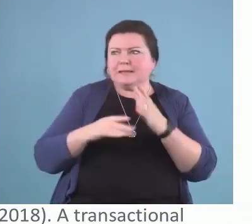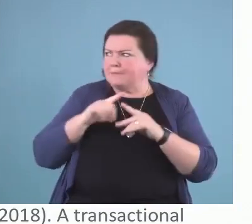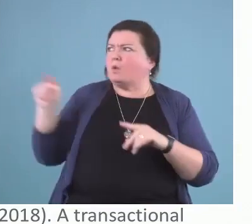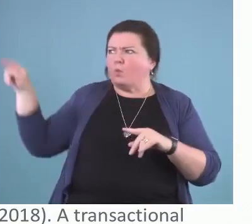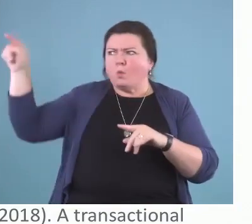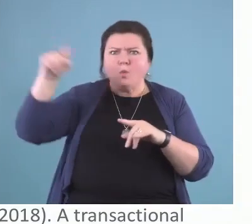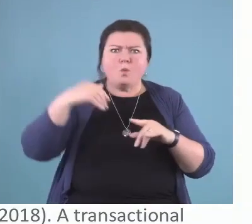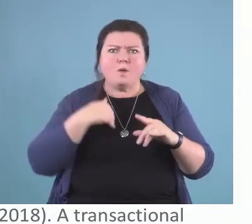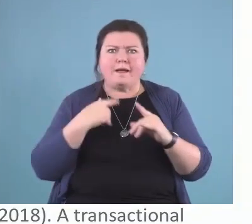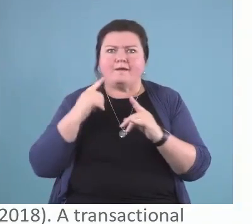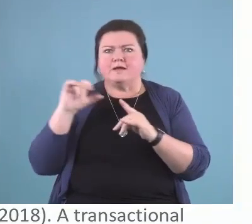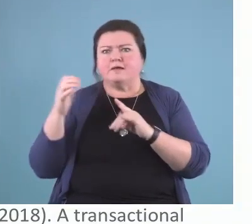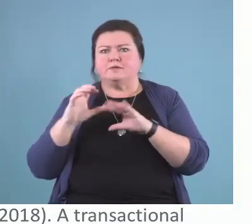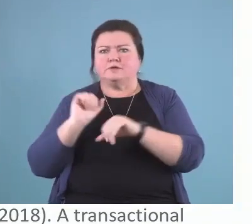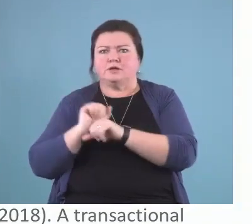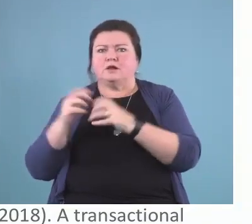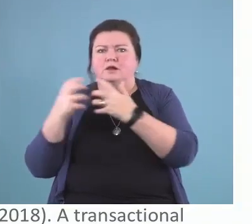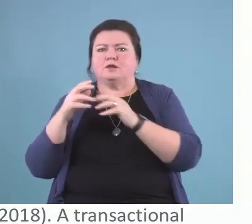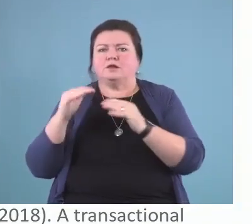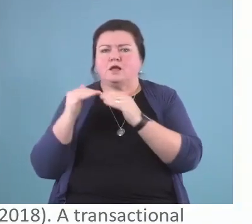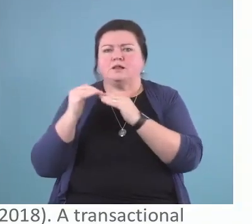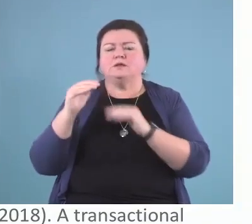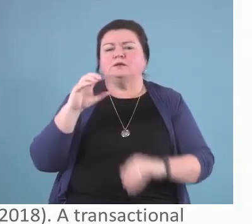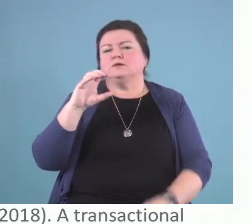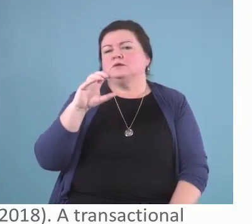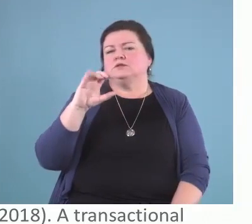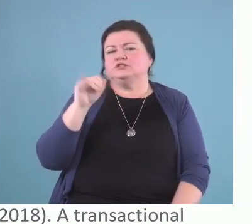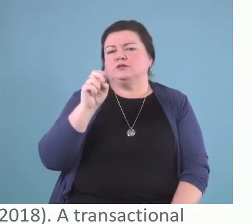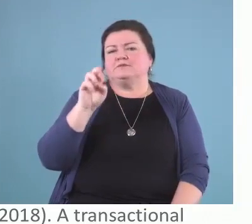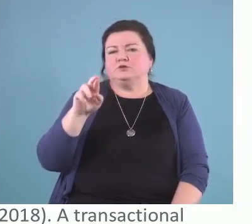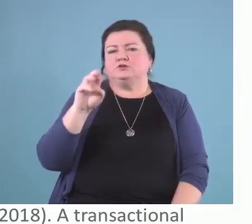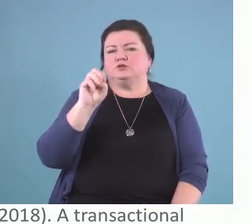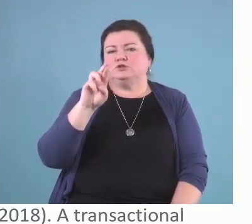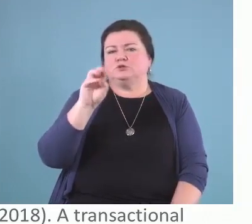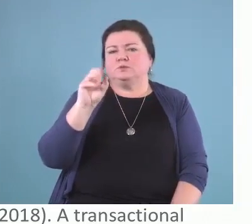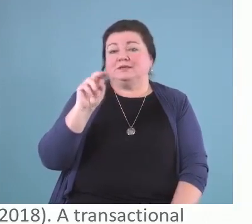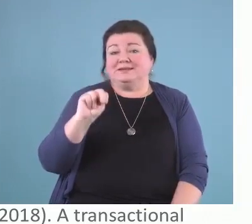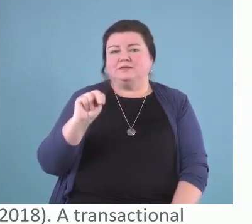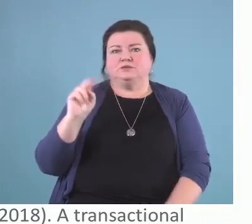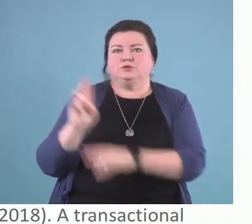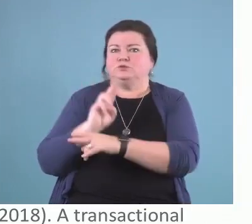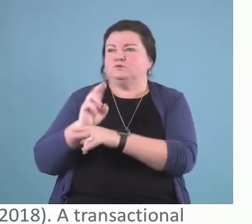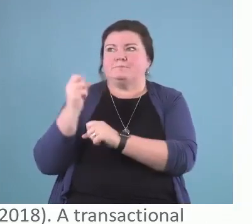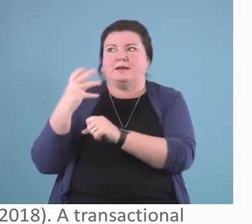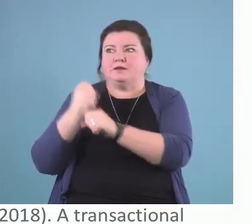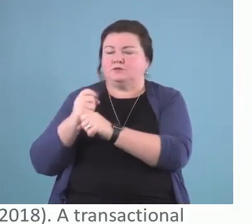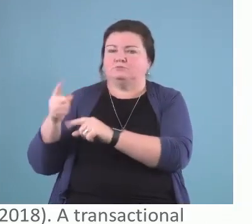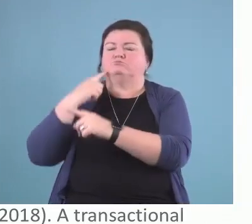colleague here at Western named Jennifer Irwin, who has been using it for years, very successfully.